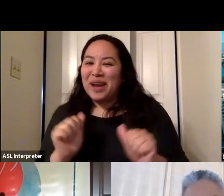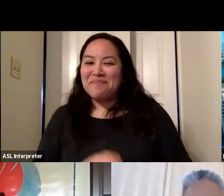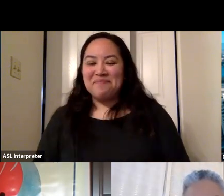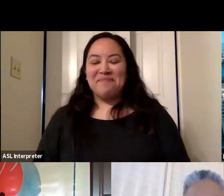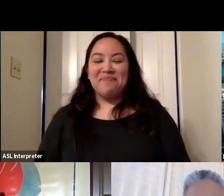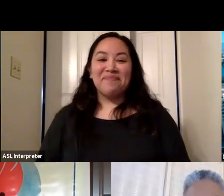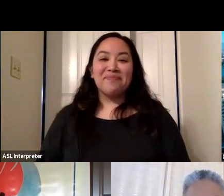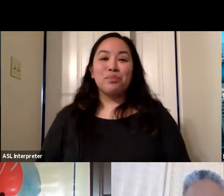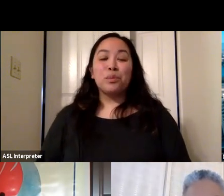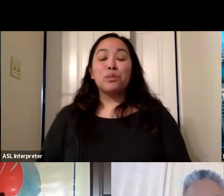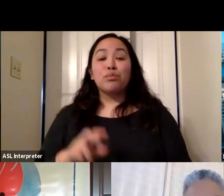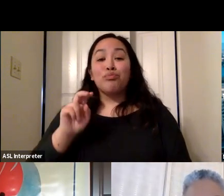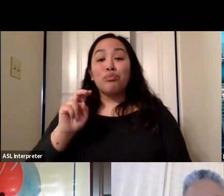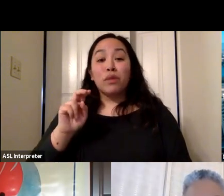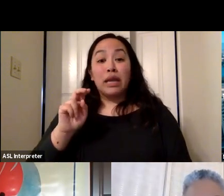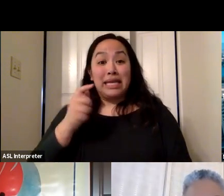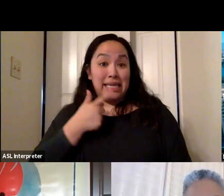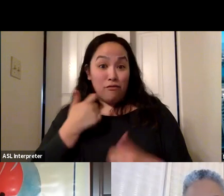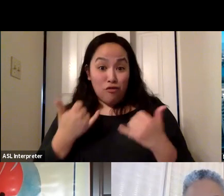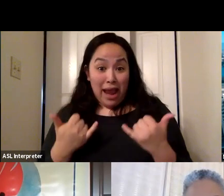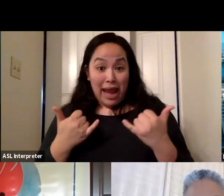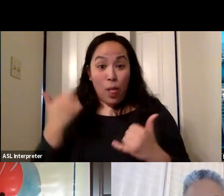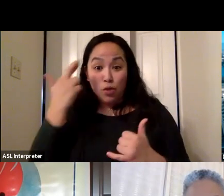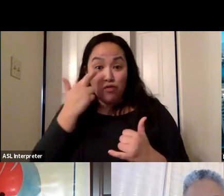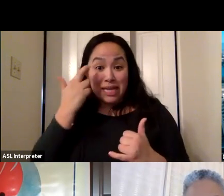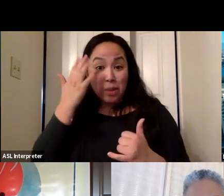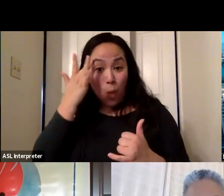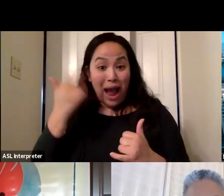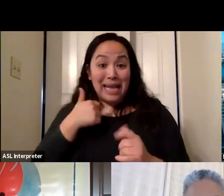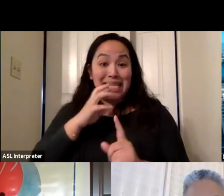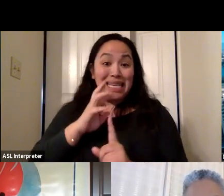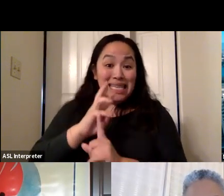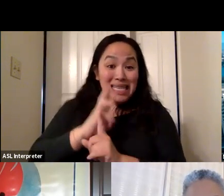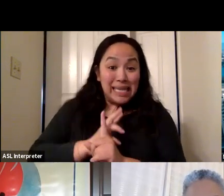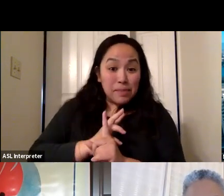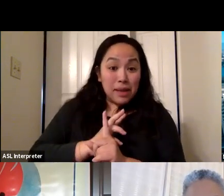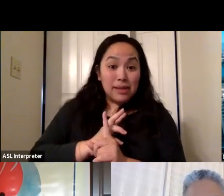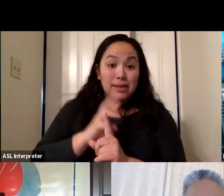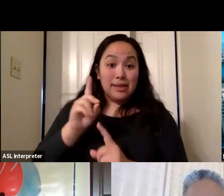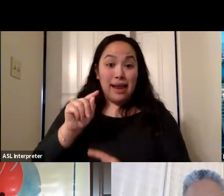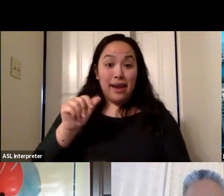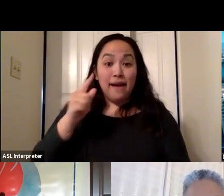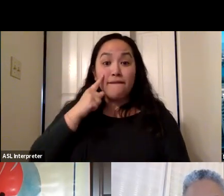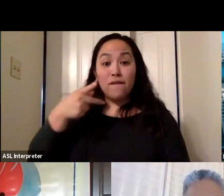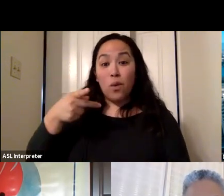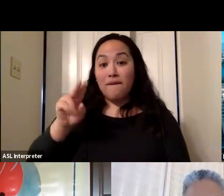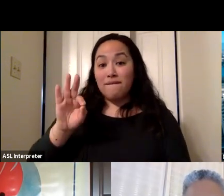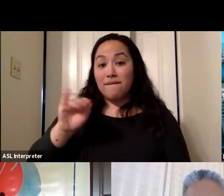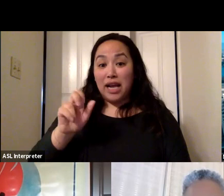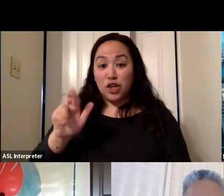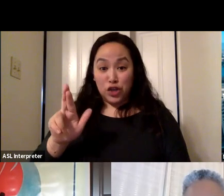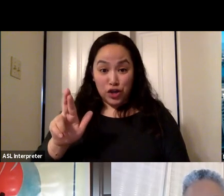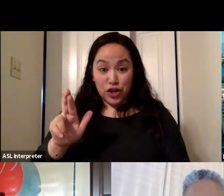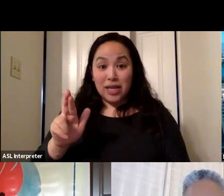you know, right now, the reason why I mentioned the six month of data with the Pfizer, for example, is that right now we can say, you know, that the